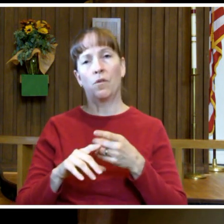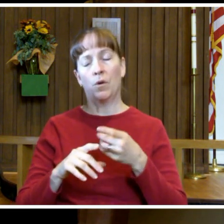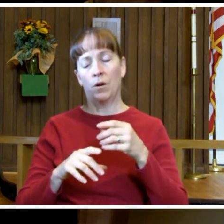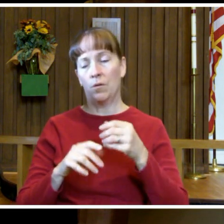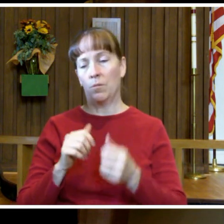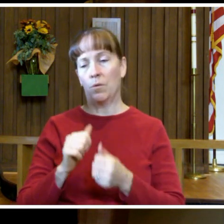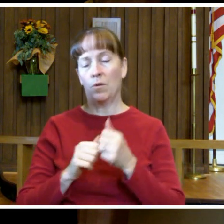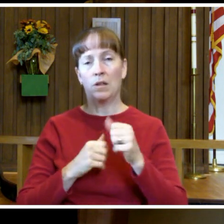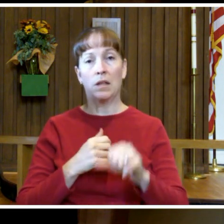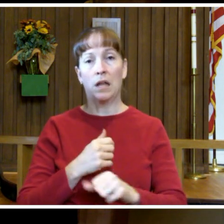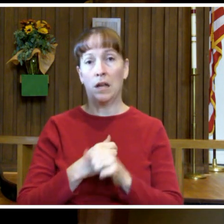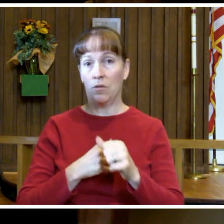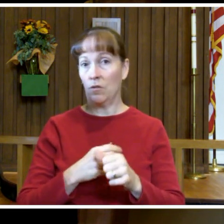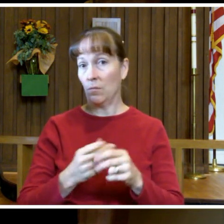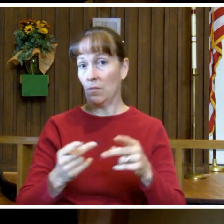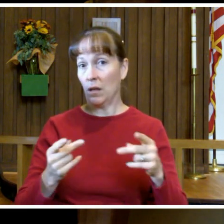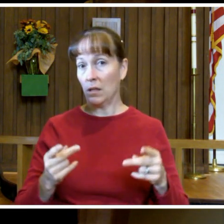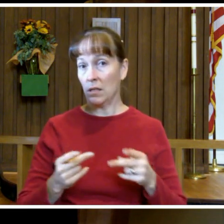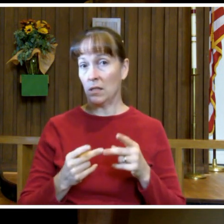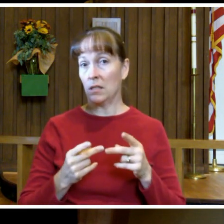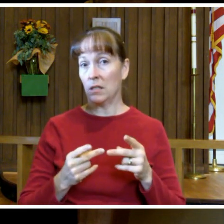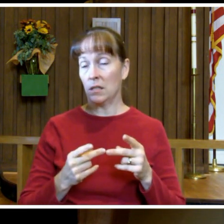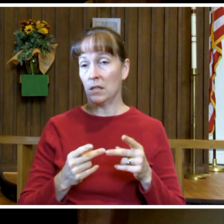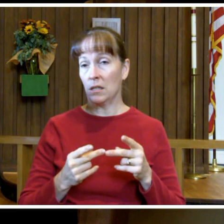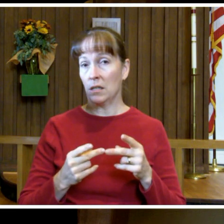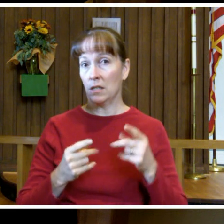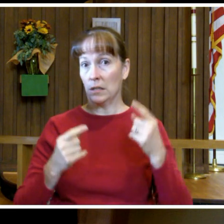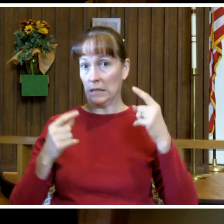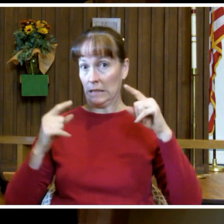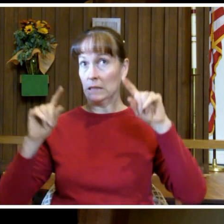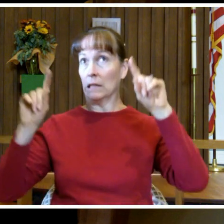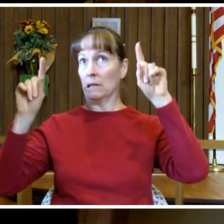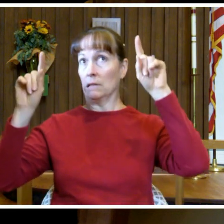that most dangerous of places, success.